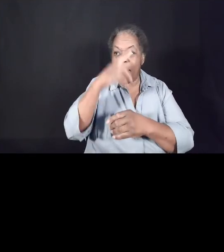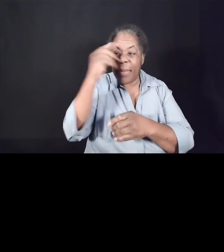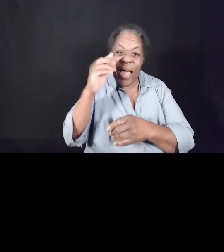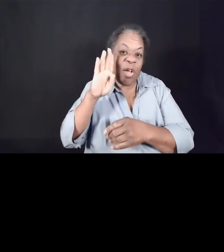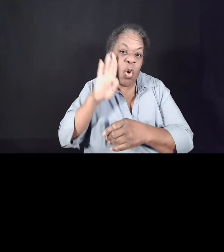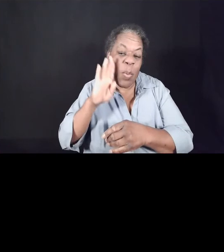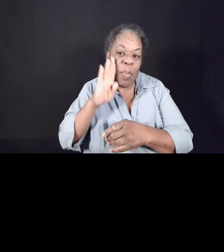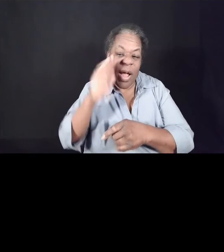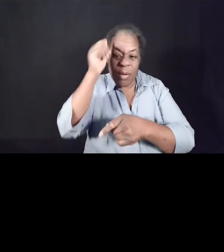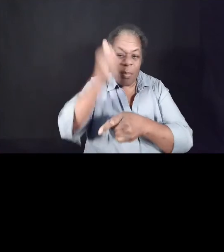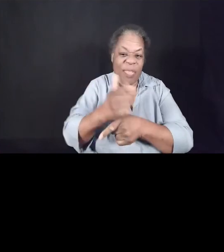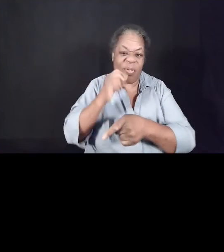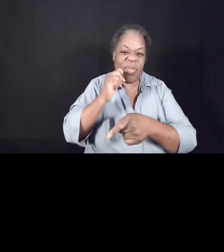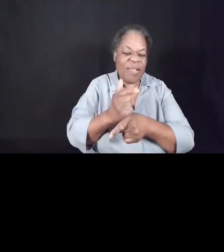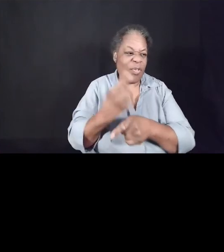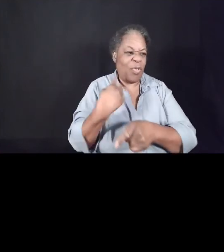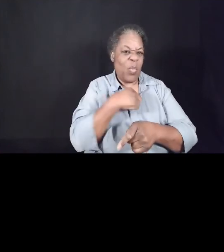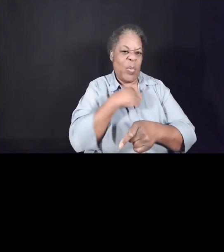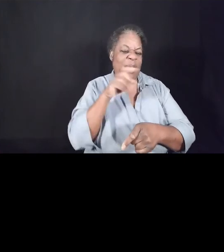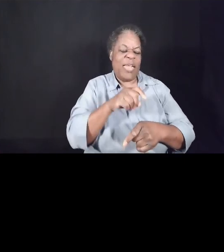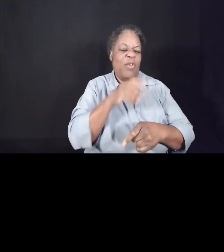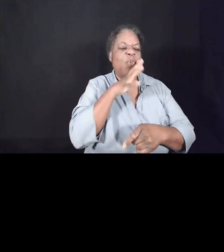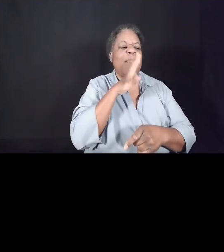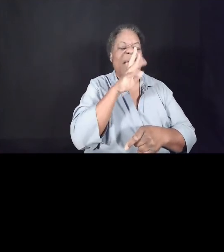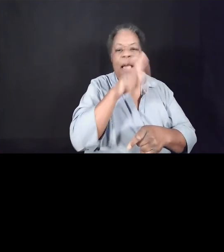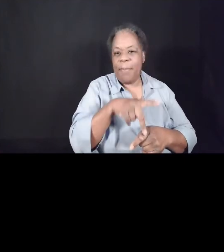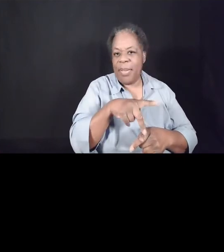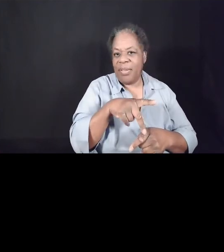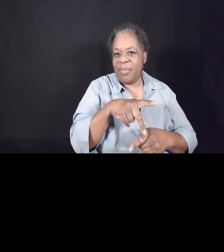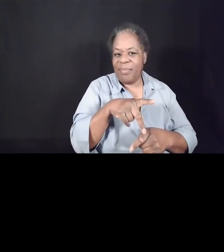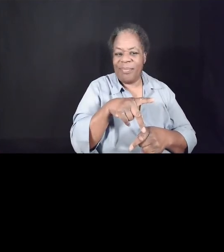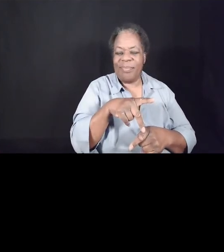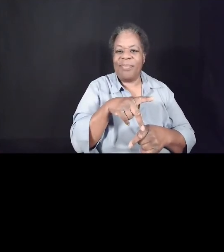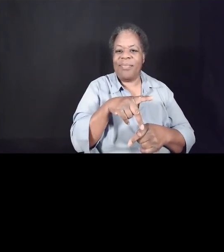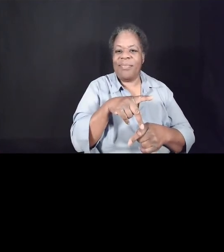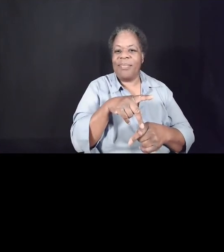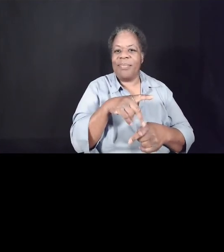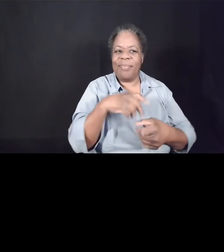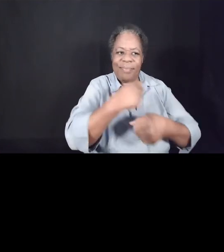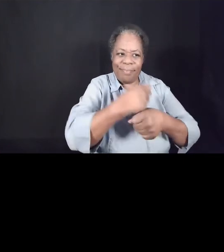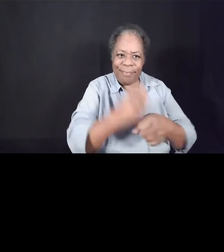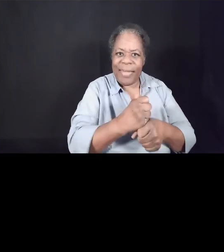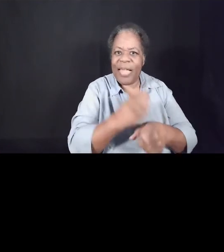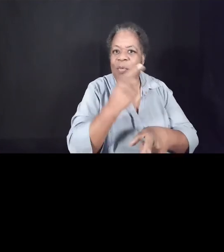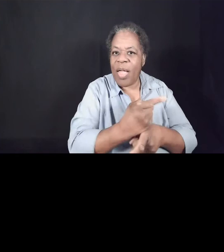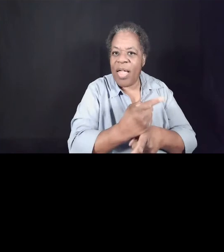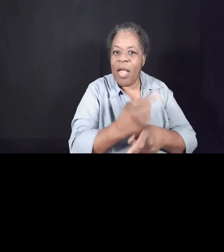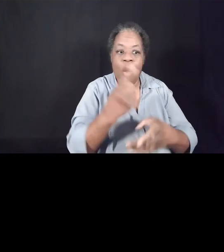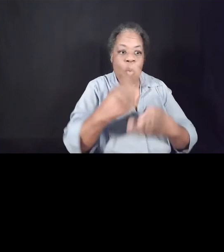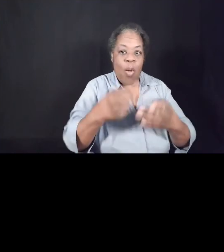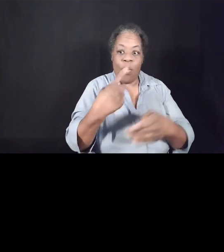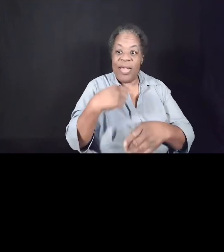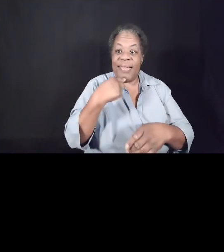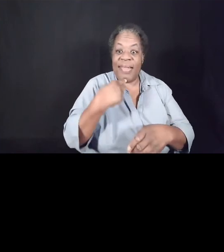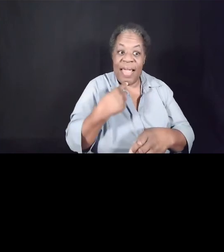speak up and to learn to do that. What we say and what we do matters. And so, and again, back